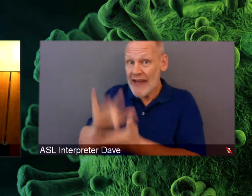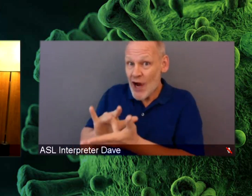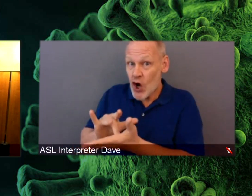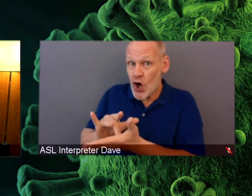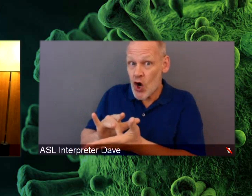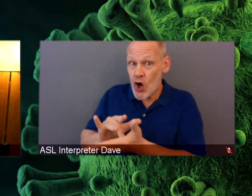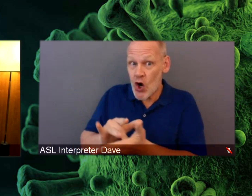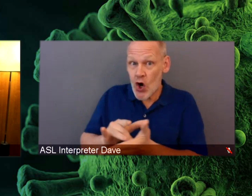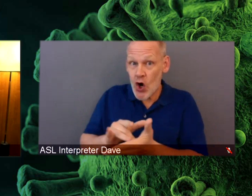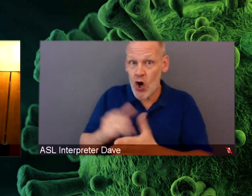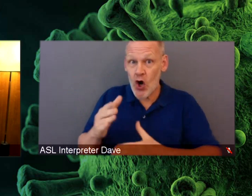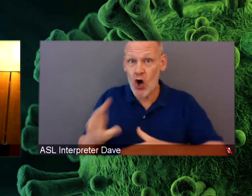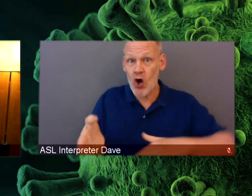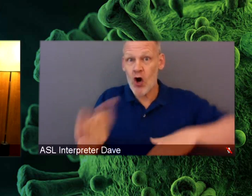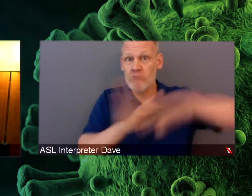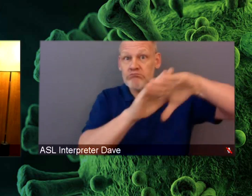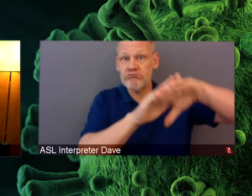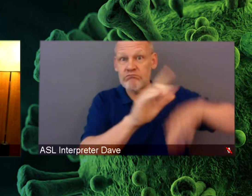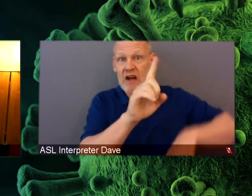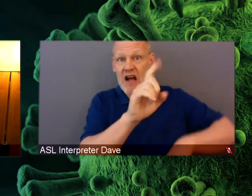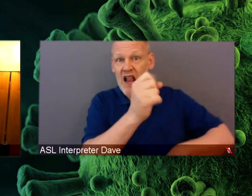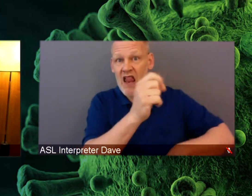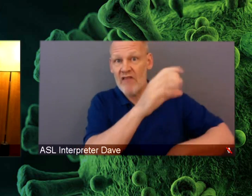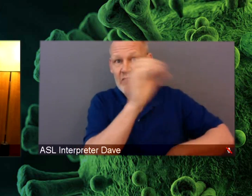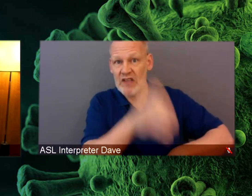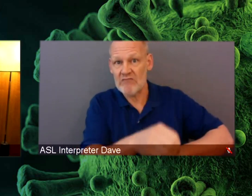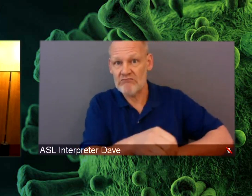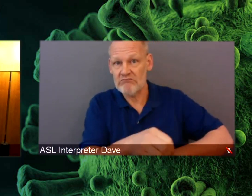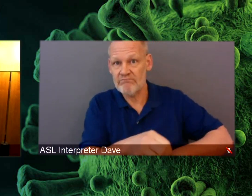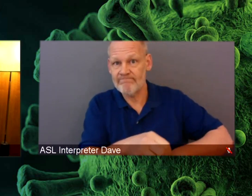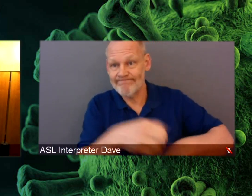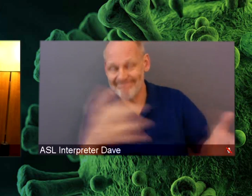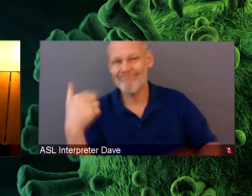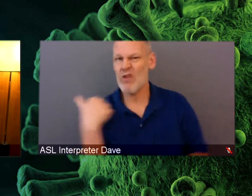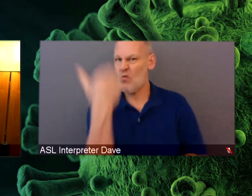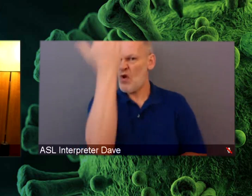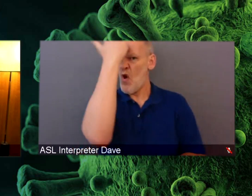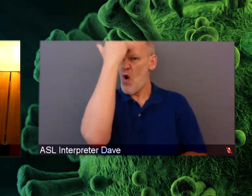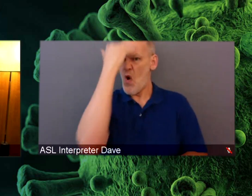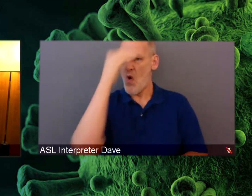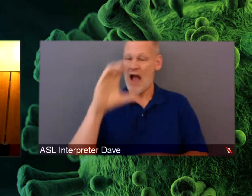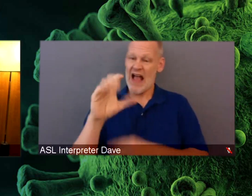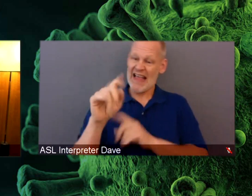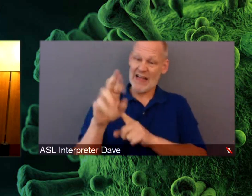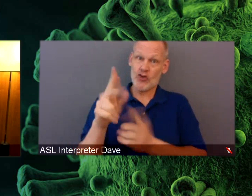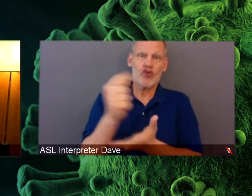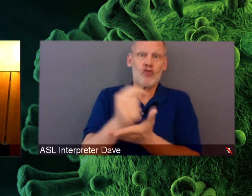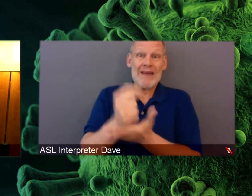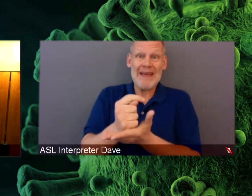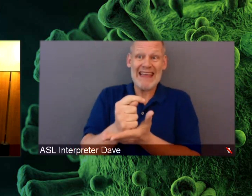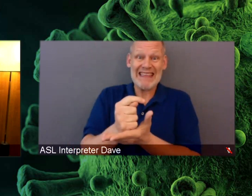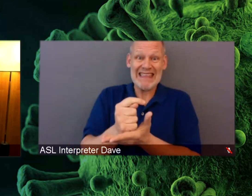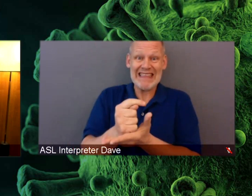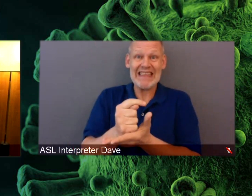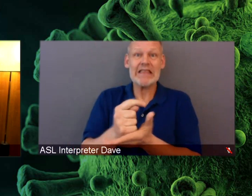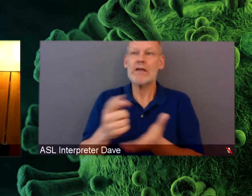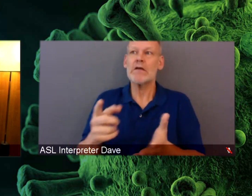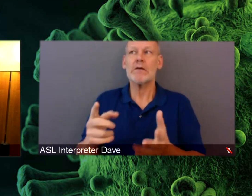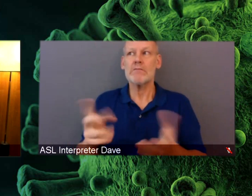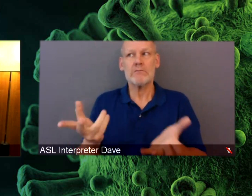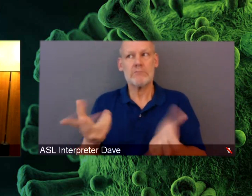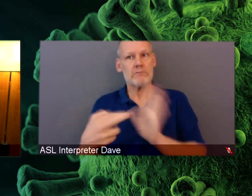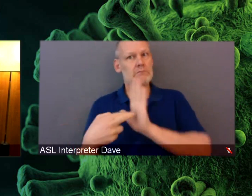a surrogate marker of socioeconomic status. And what it means is that patients who are